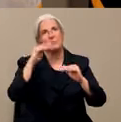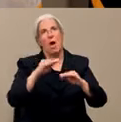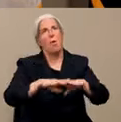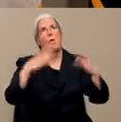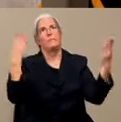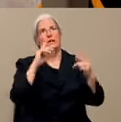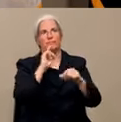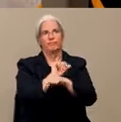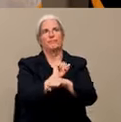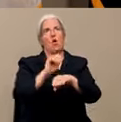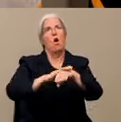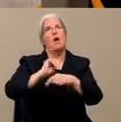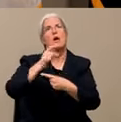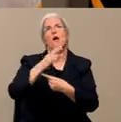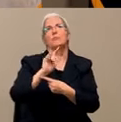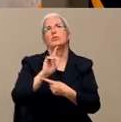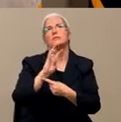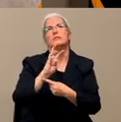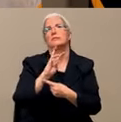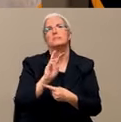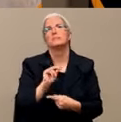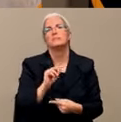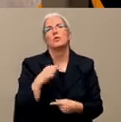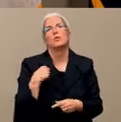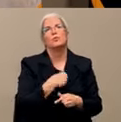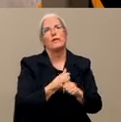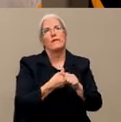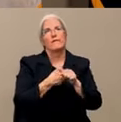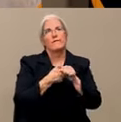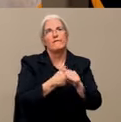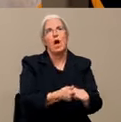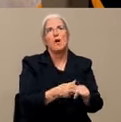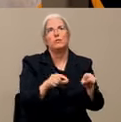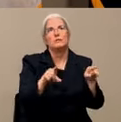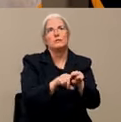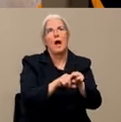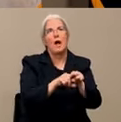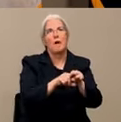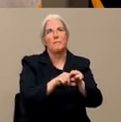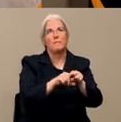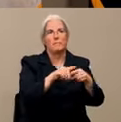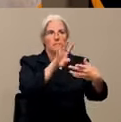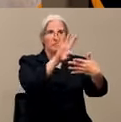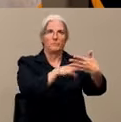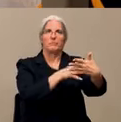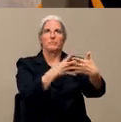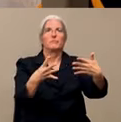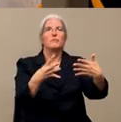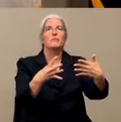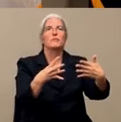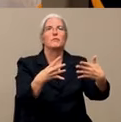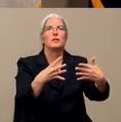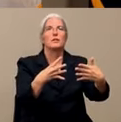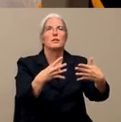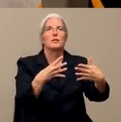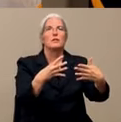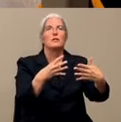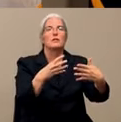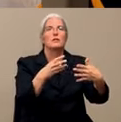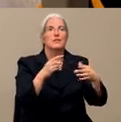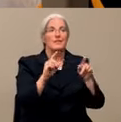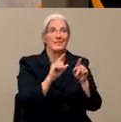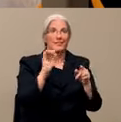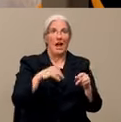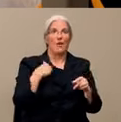We are following the same timeline as we think for the duration of this. Like we spoke about earlier, it's probably